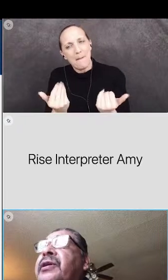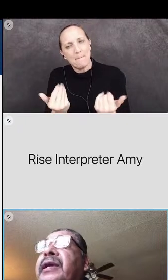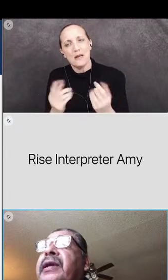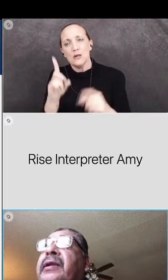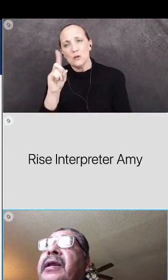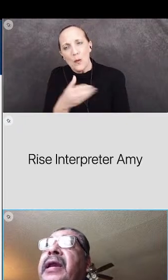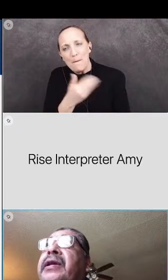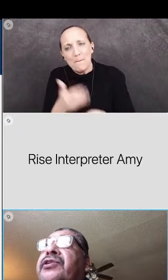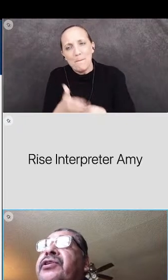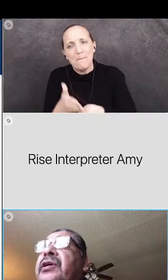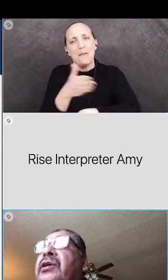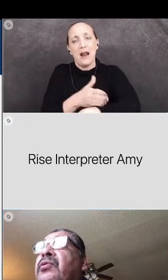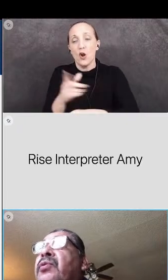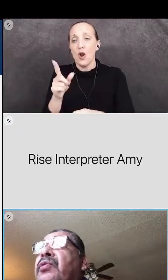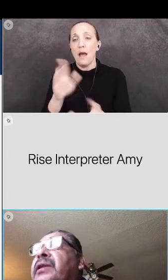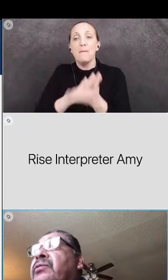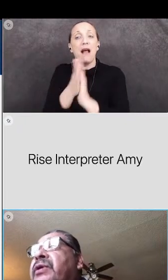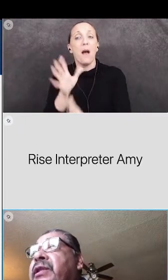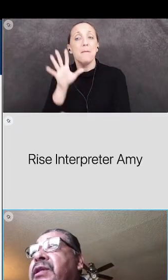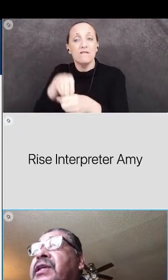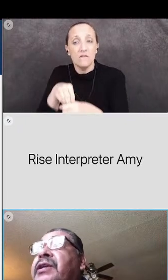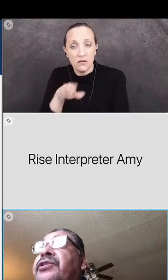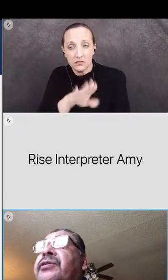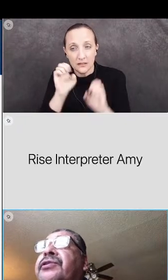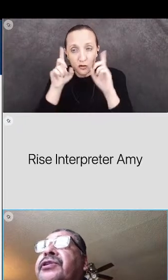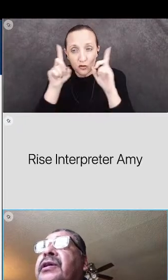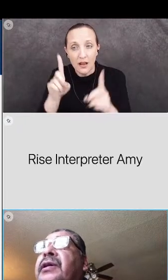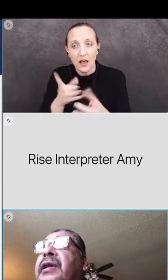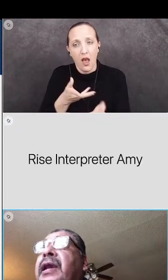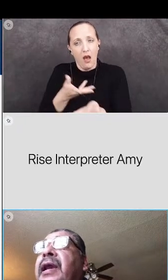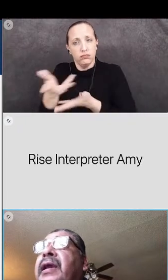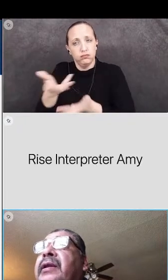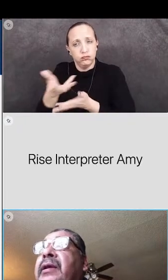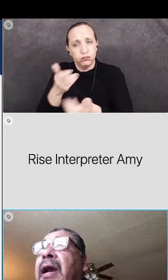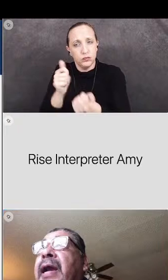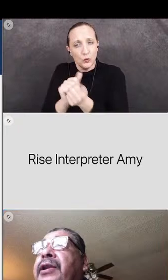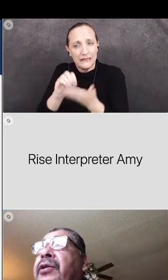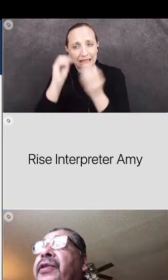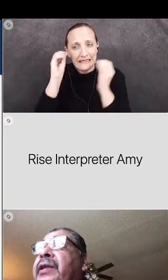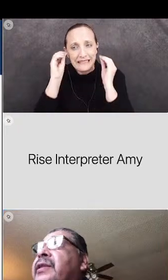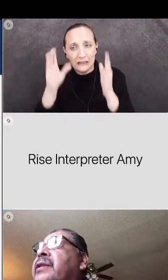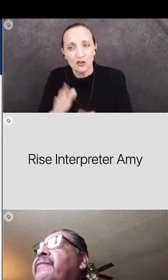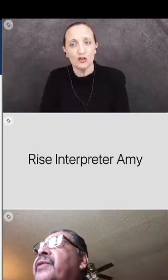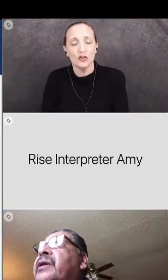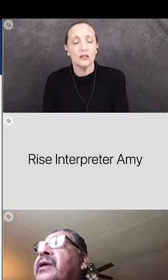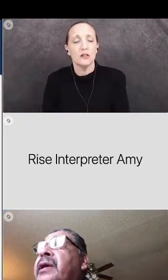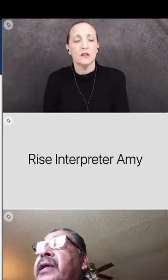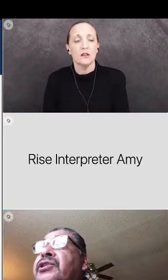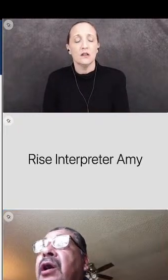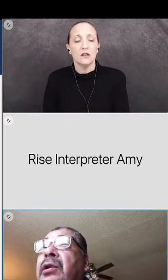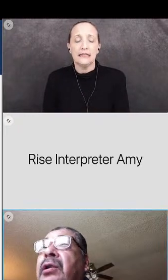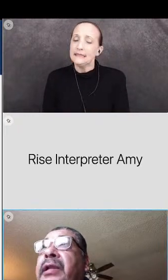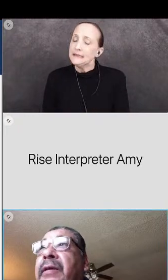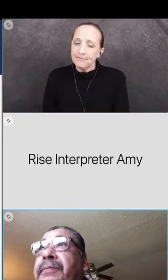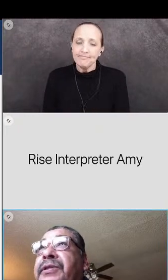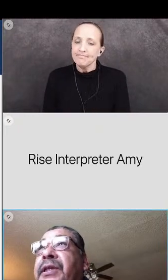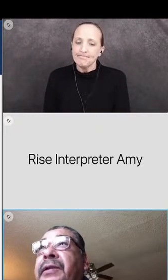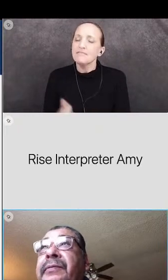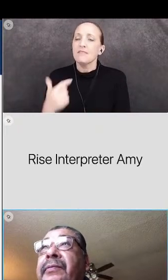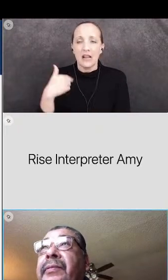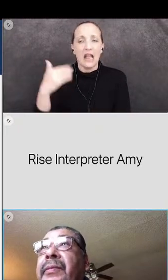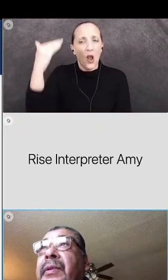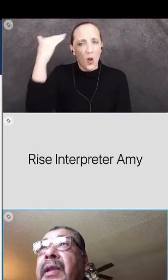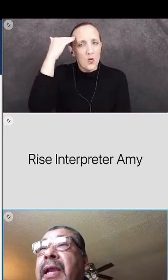education, engage with the teachers. And I know that it's all